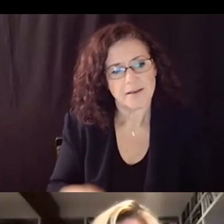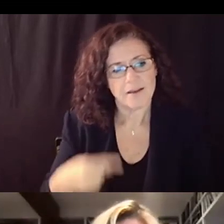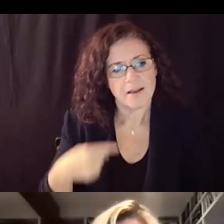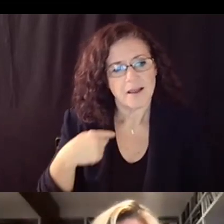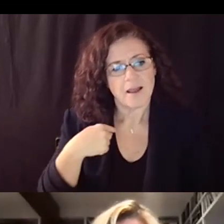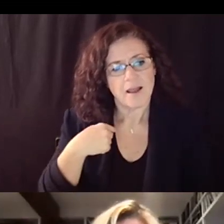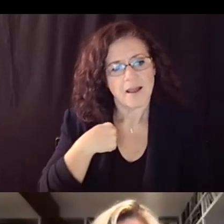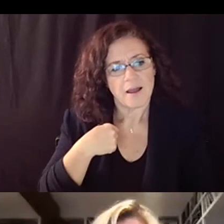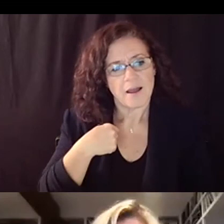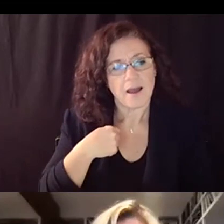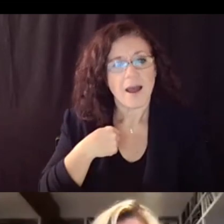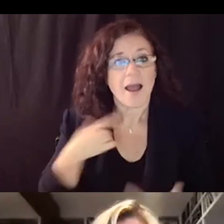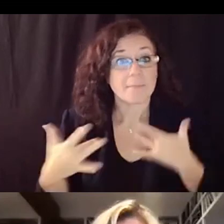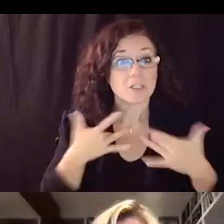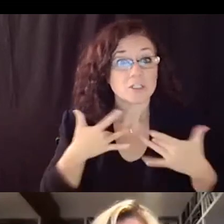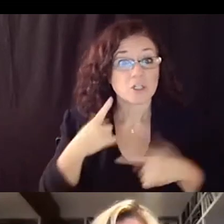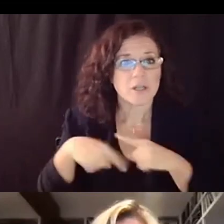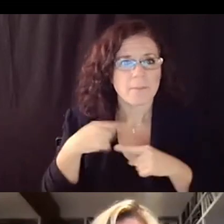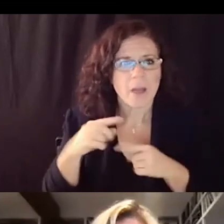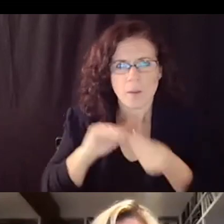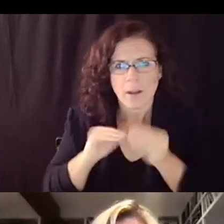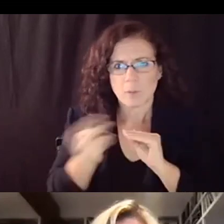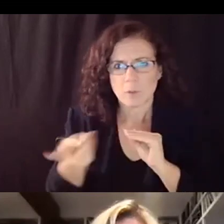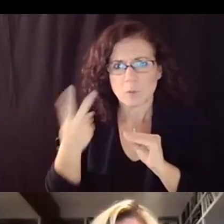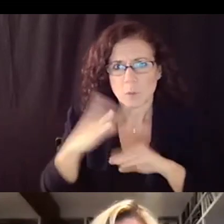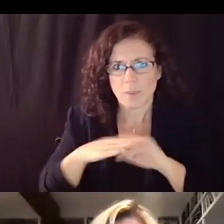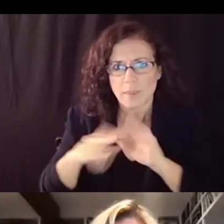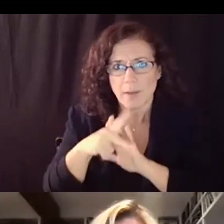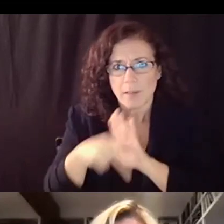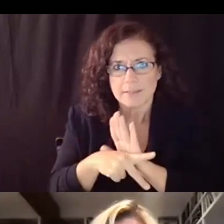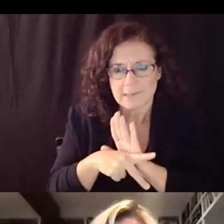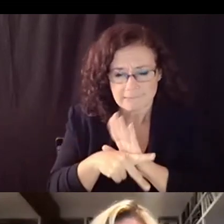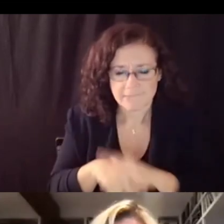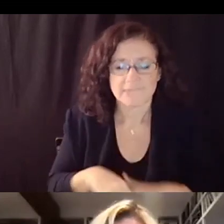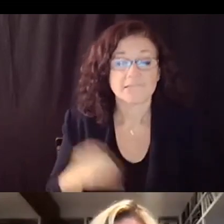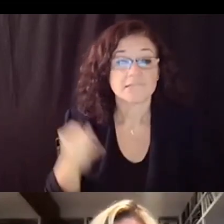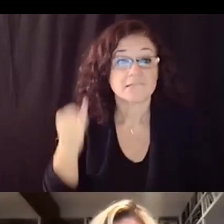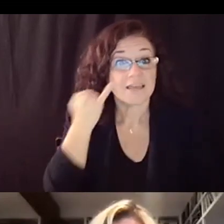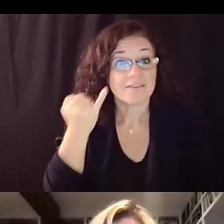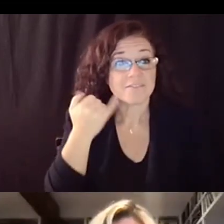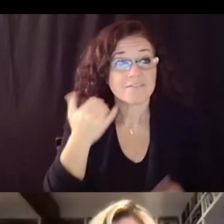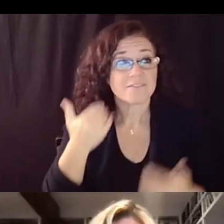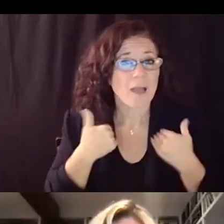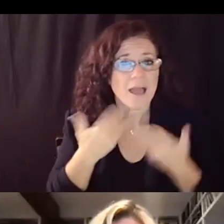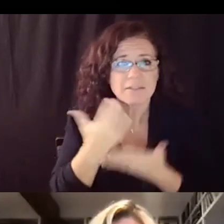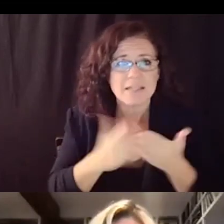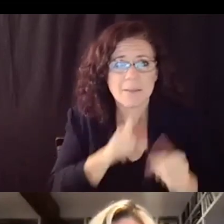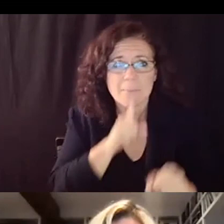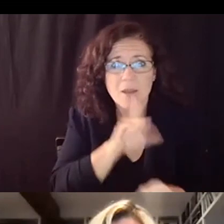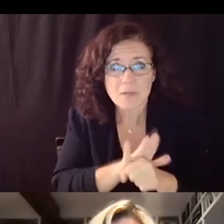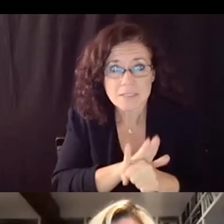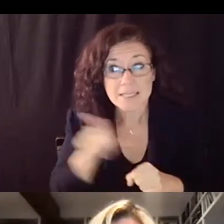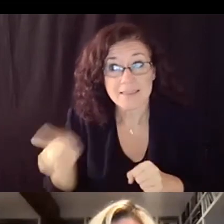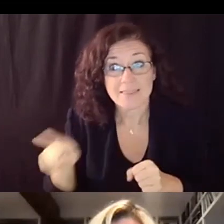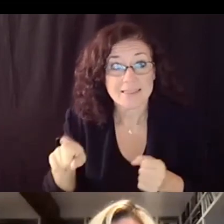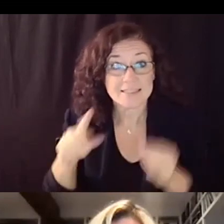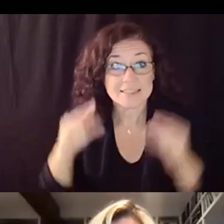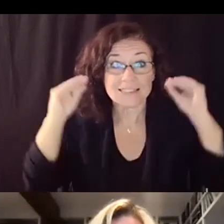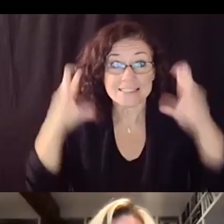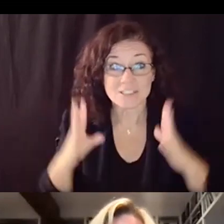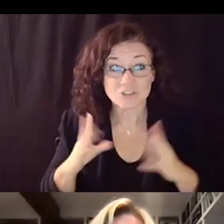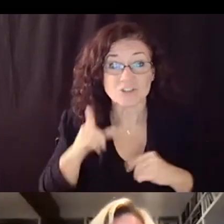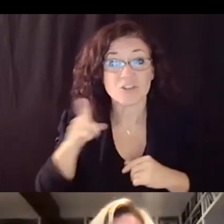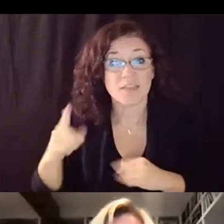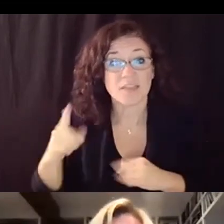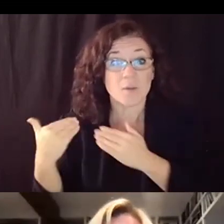uh policy for secondary if there's some sort of guarantee that a teacher is going to be responsible to ensure